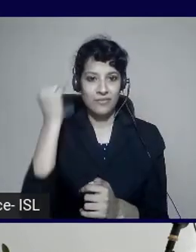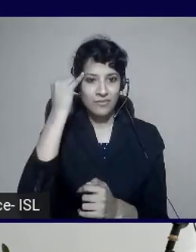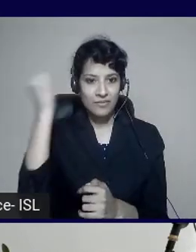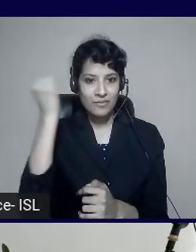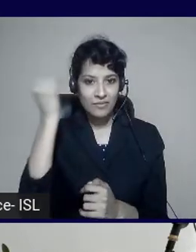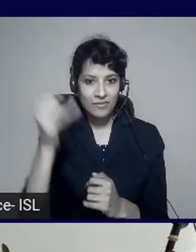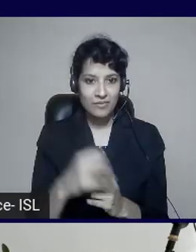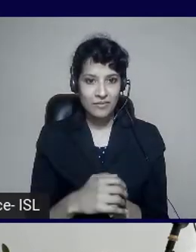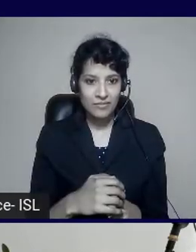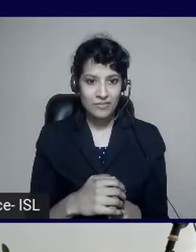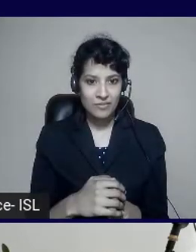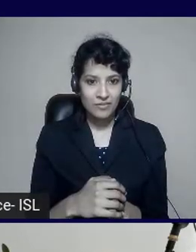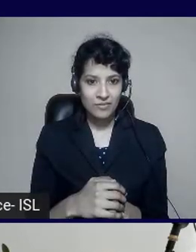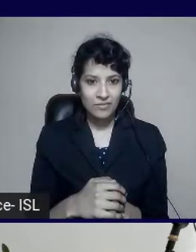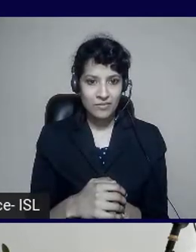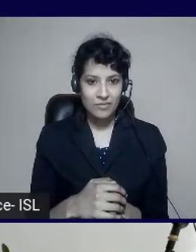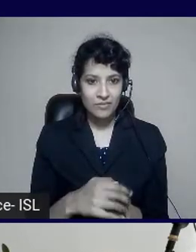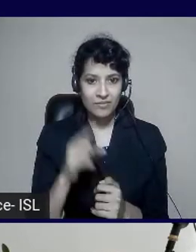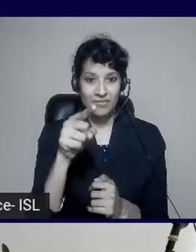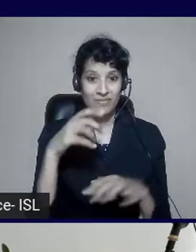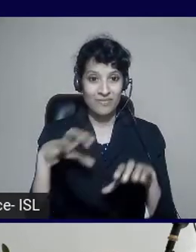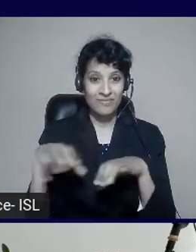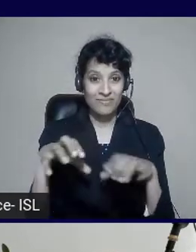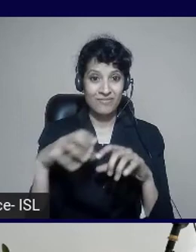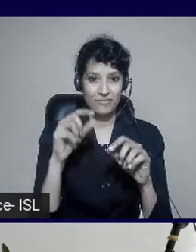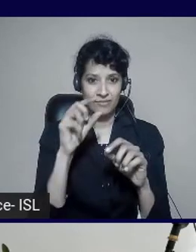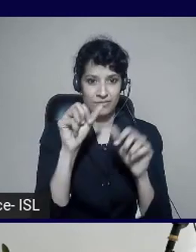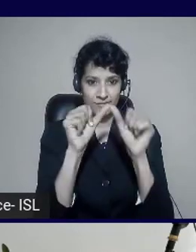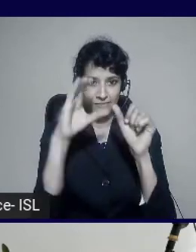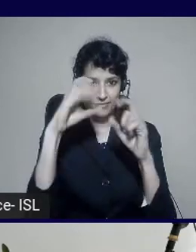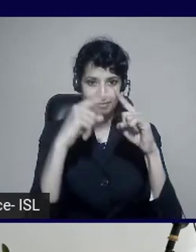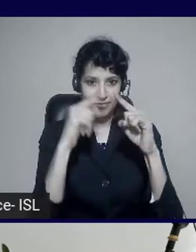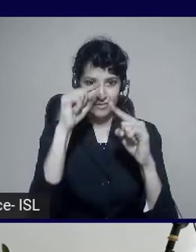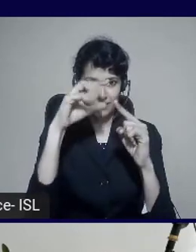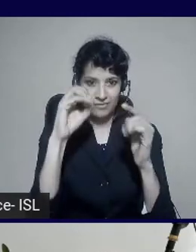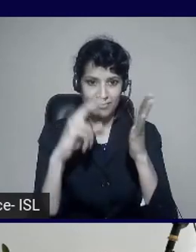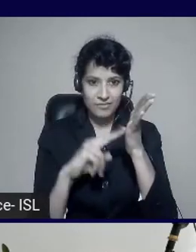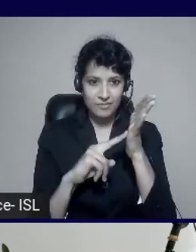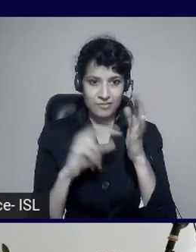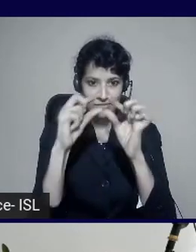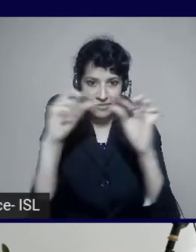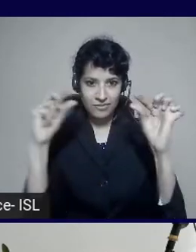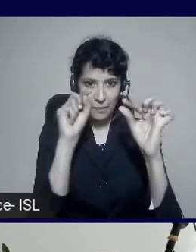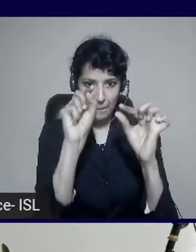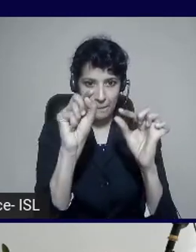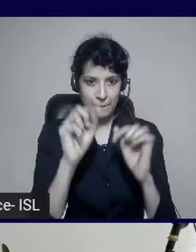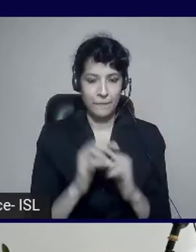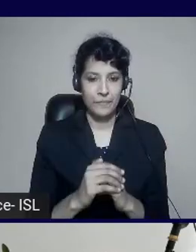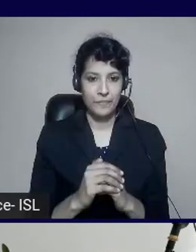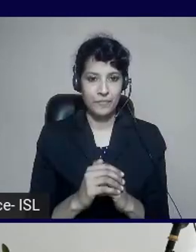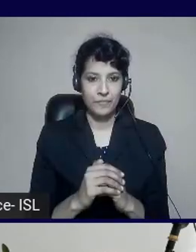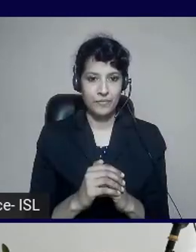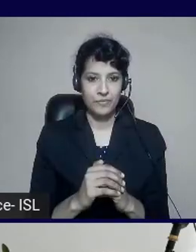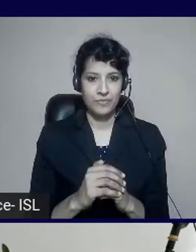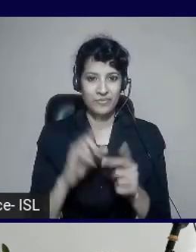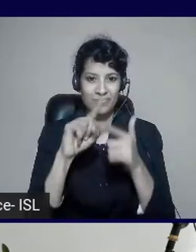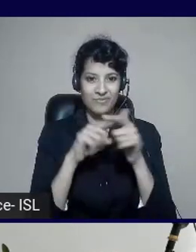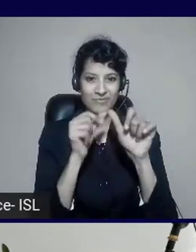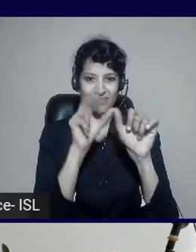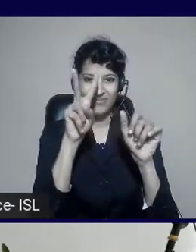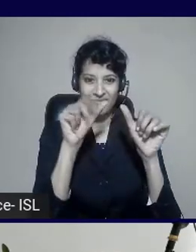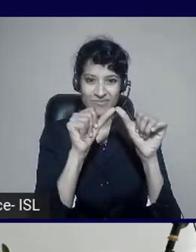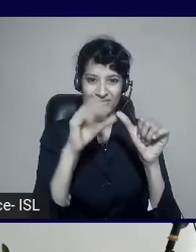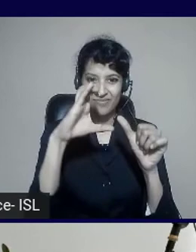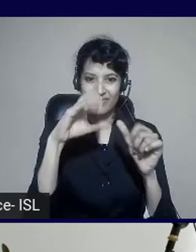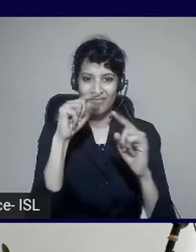created an action. That goes in and runs Maven projects. So if you want to see what this looks like. I've got Java CI with Maven.